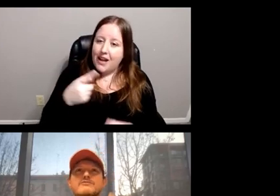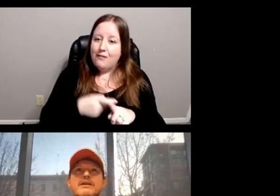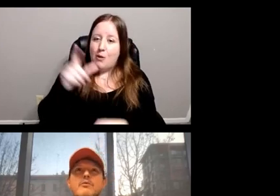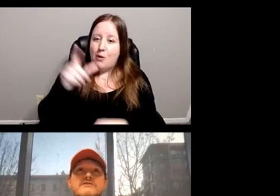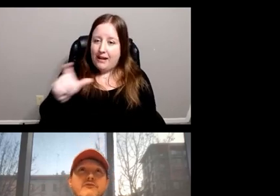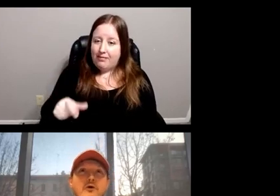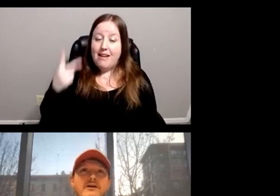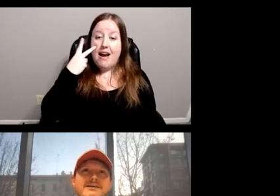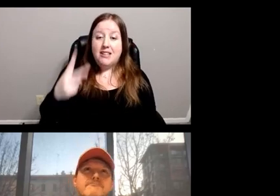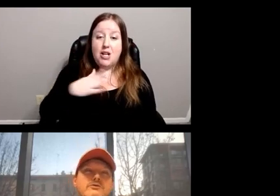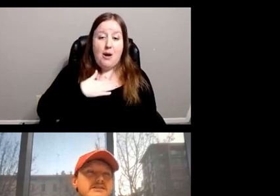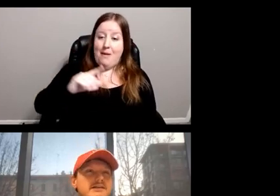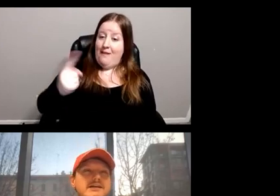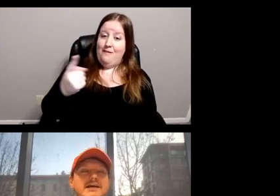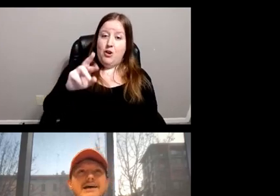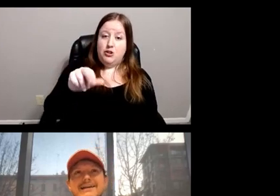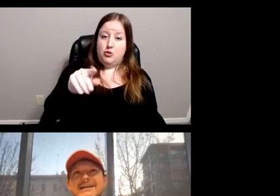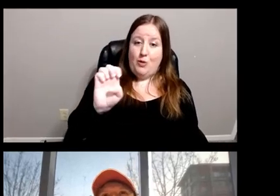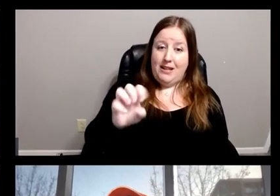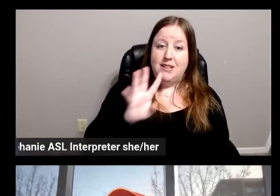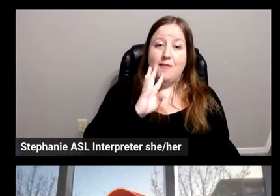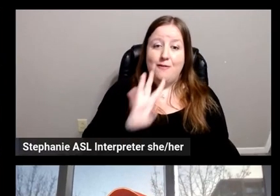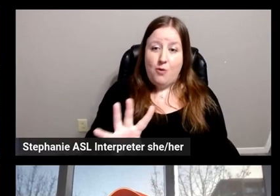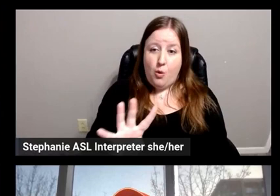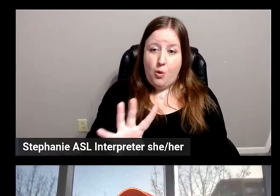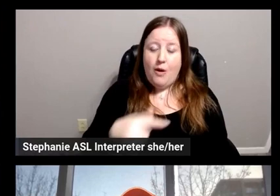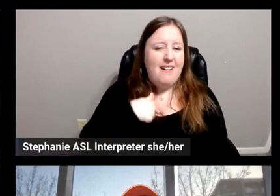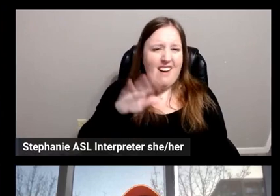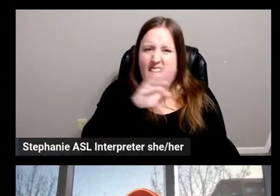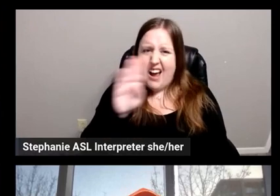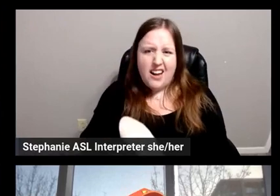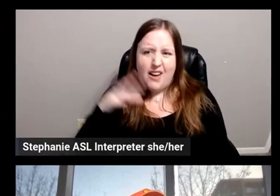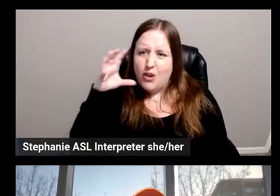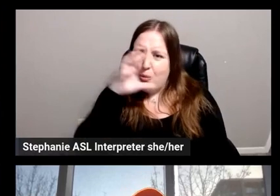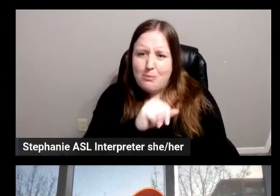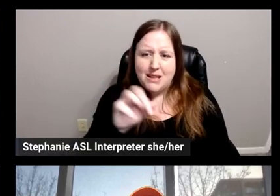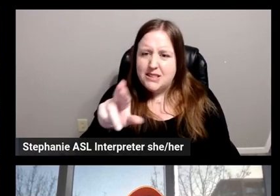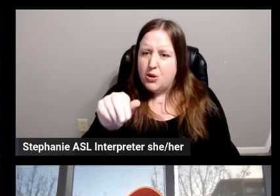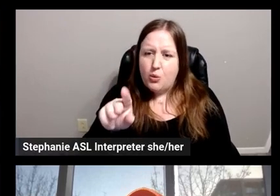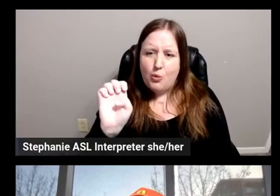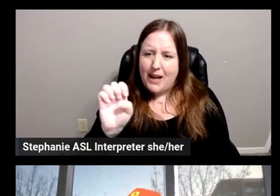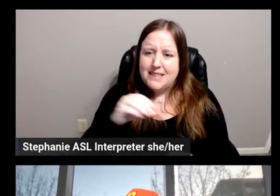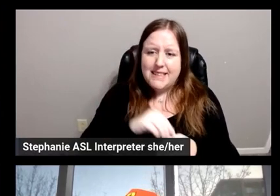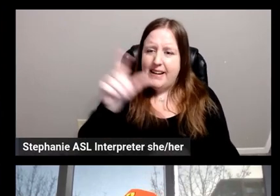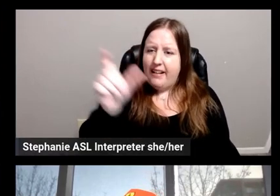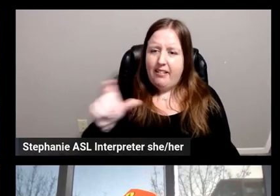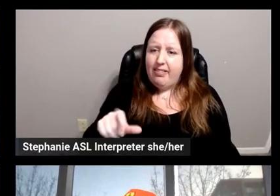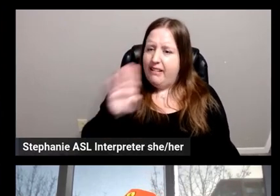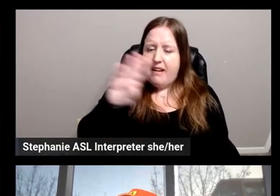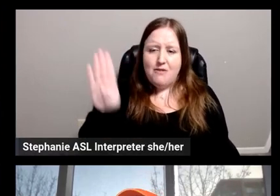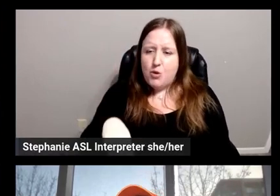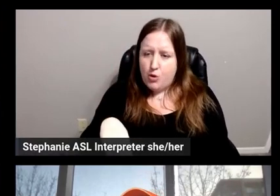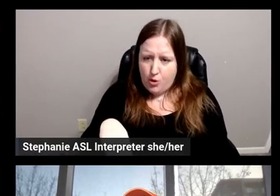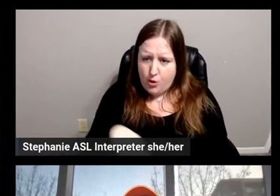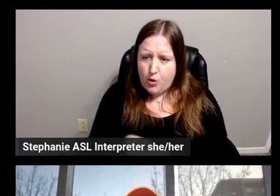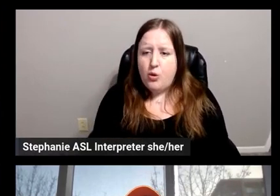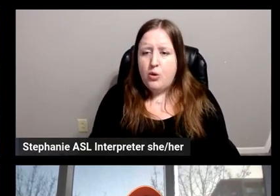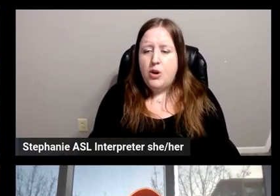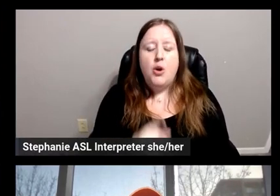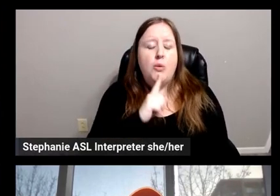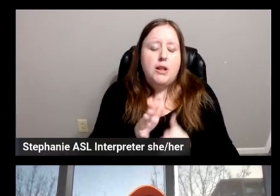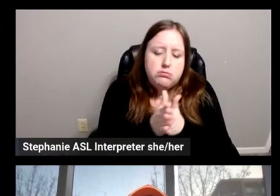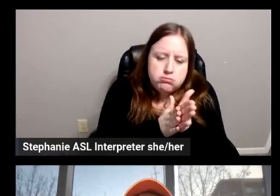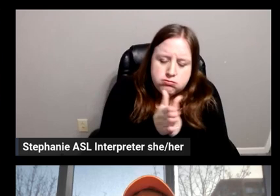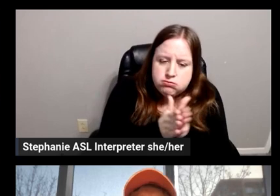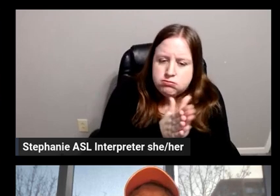first races when I was four in Monza, and I never missed a race in Italy after that. I think the passion and